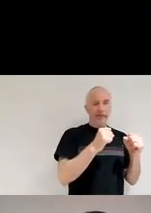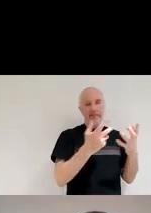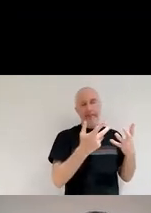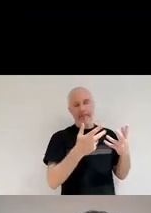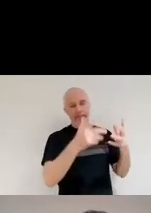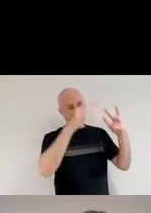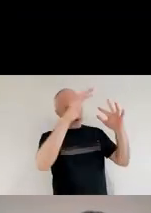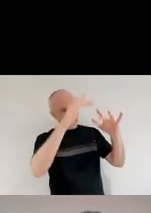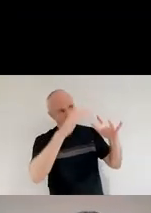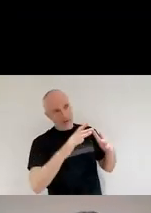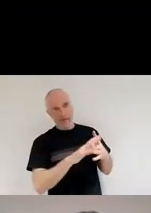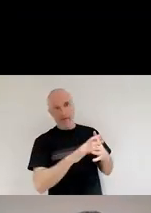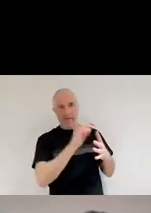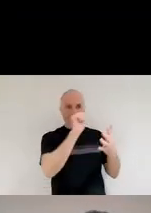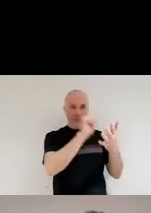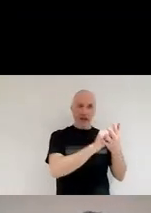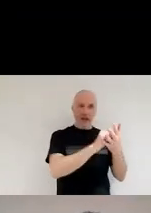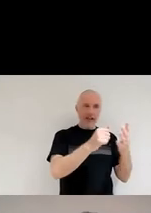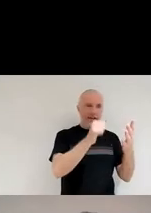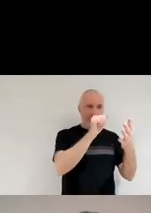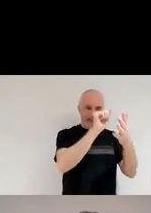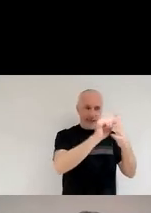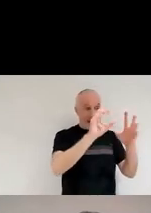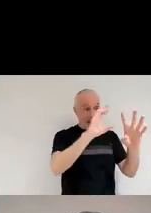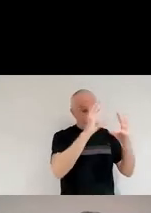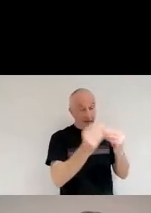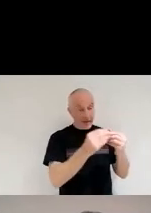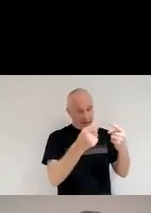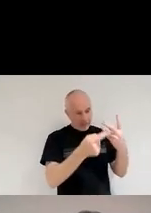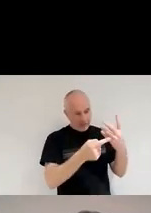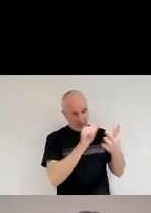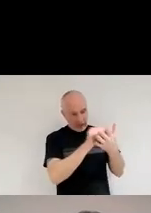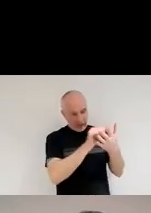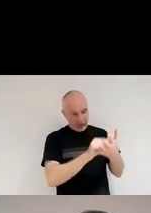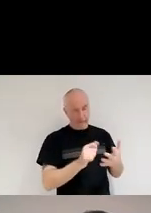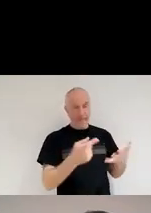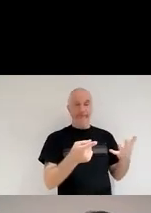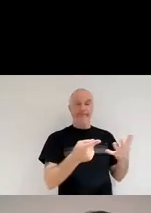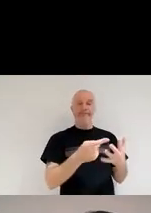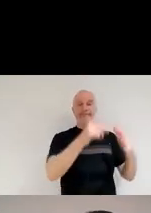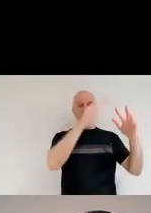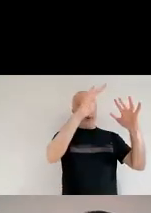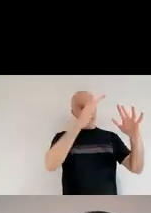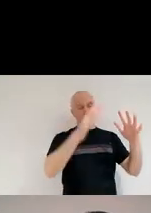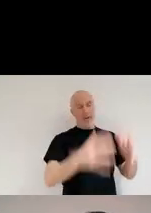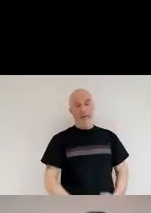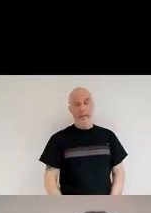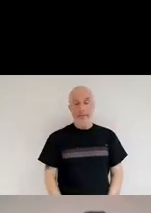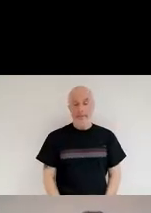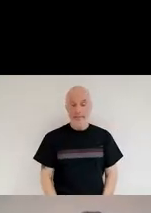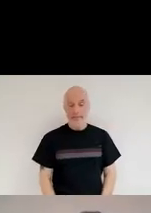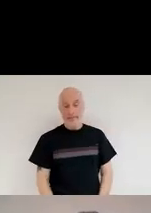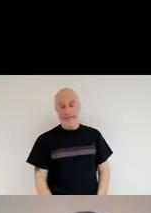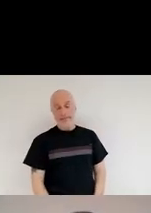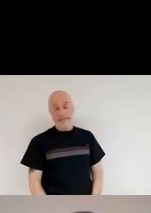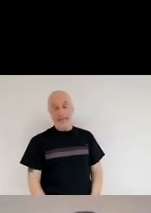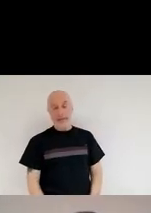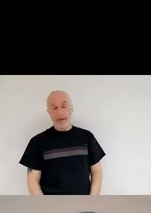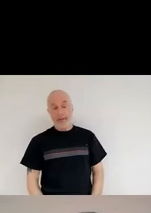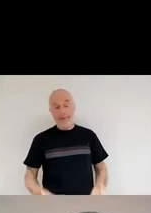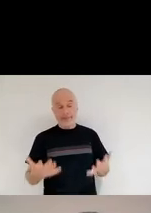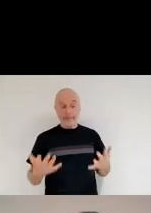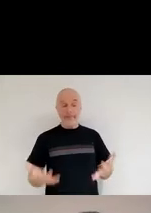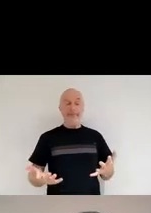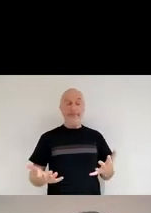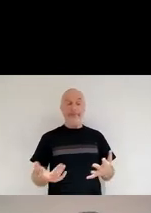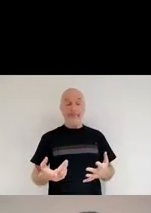happy. And then we did what any good astronomer does. We went and we observed it. So here on